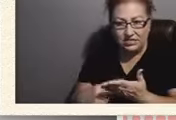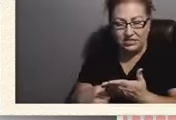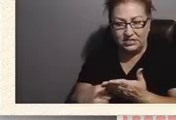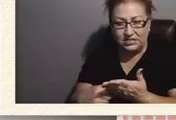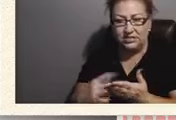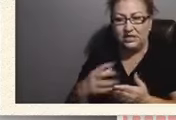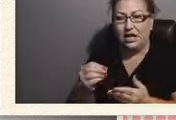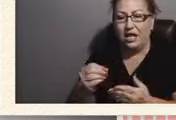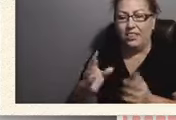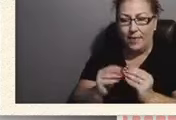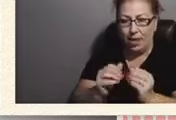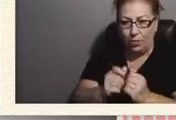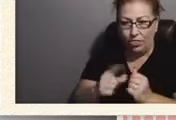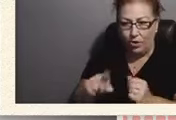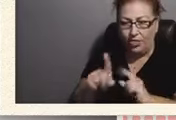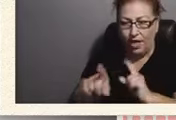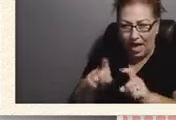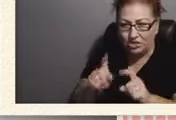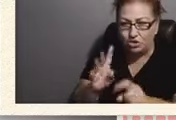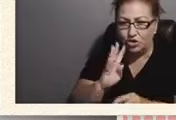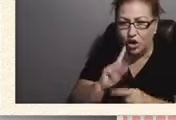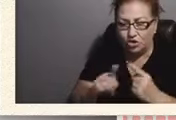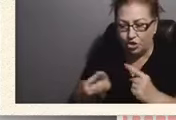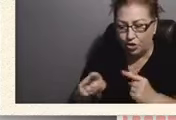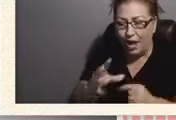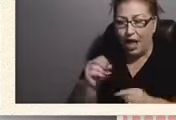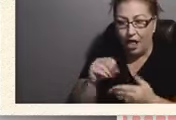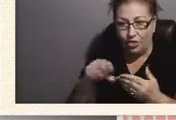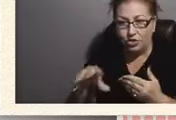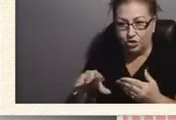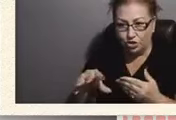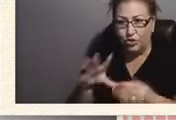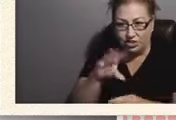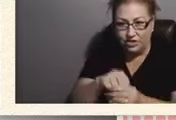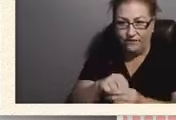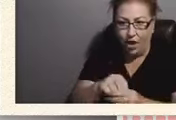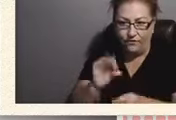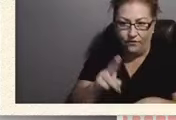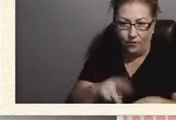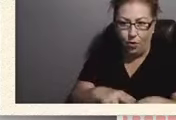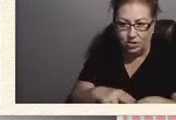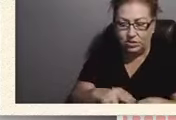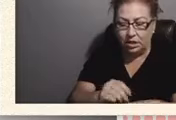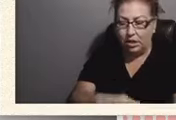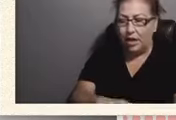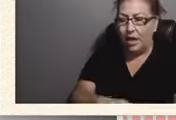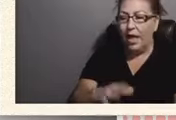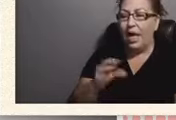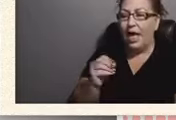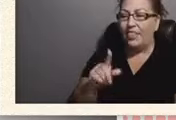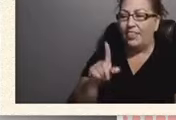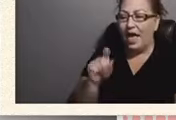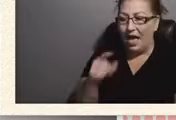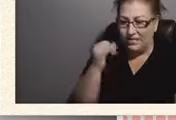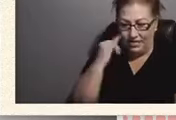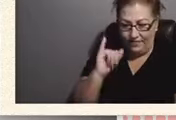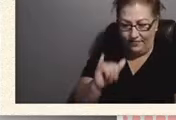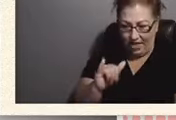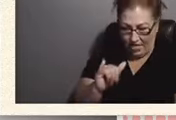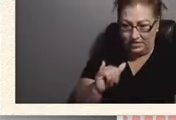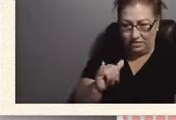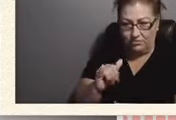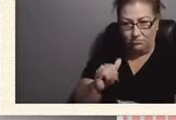they ask you, they talk to you and the student is involved, of course. And they ask if that's the route you want to take.